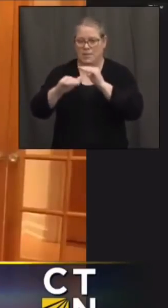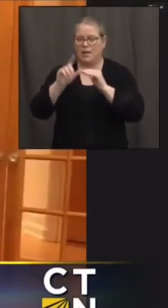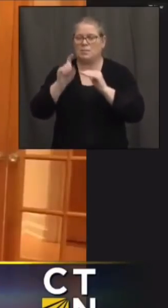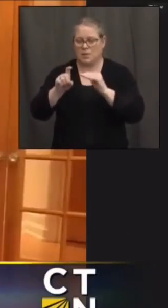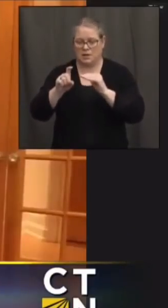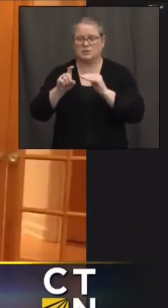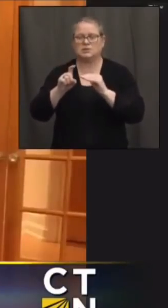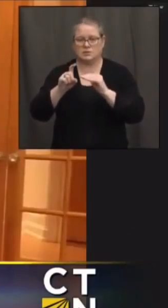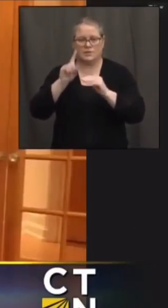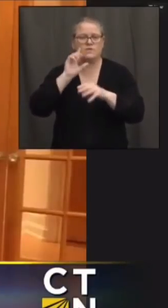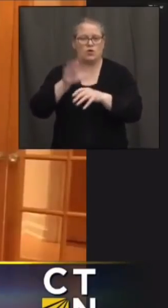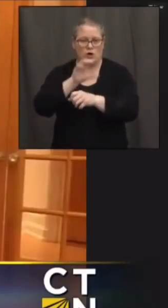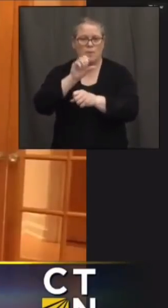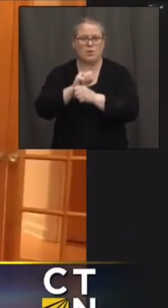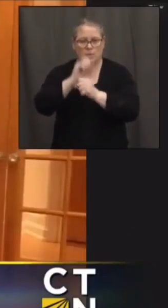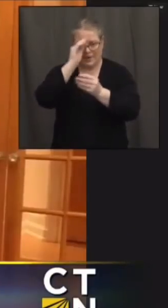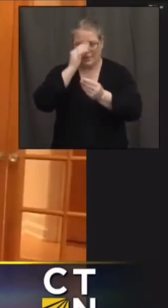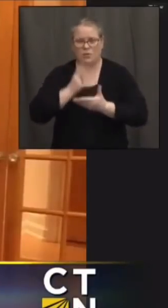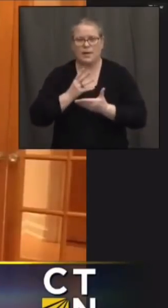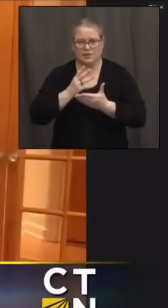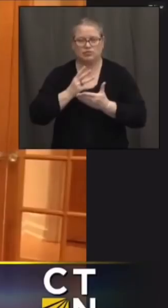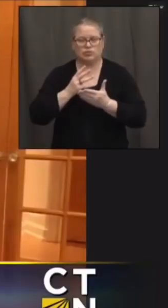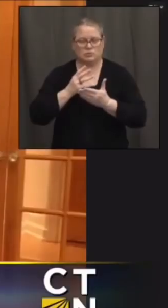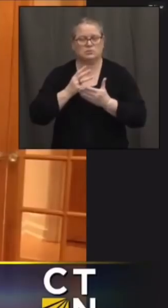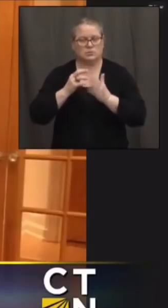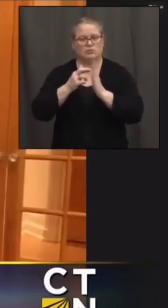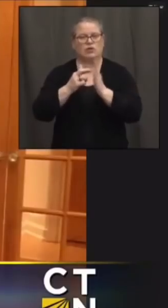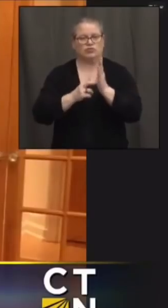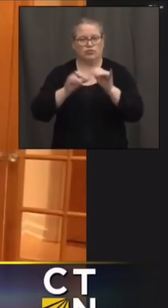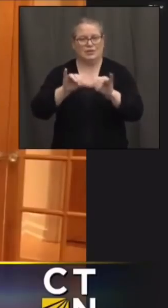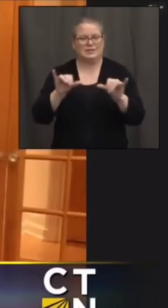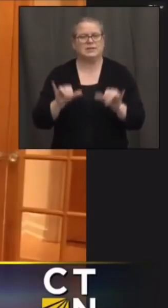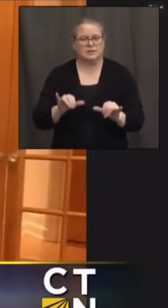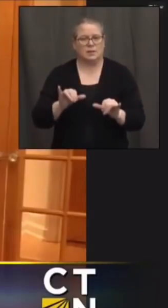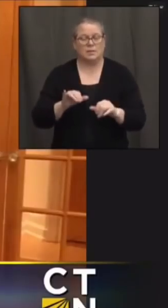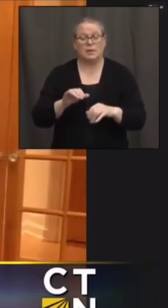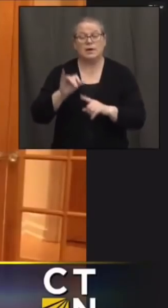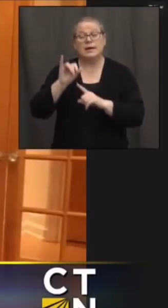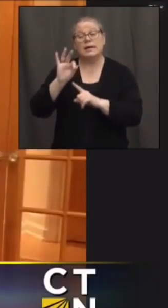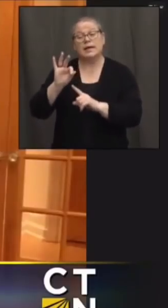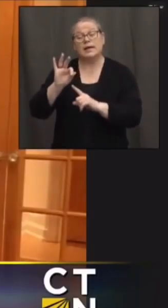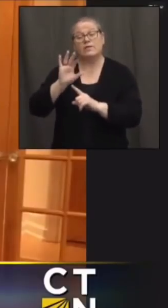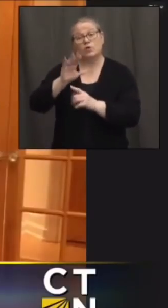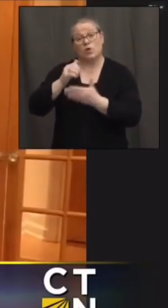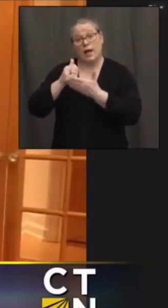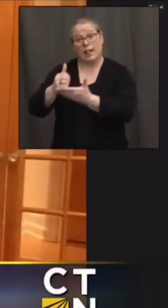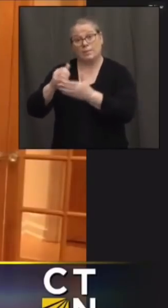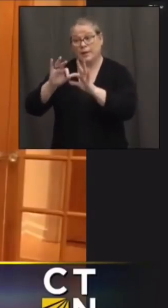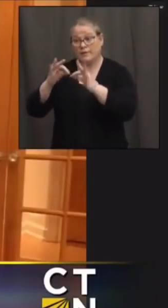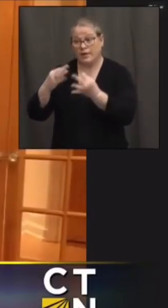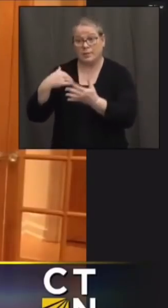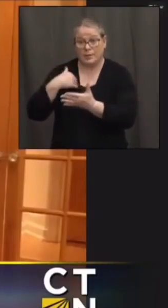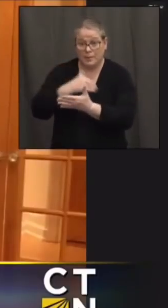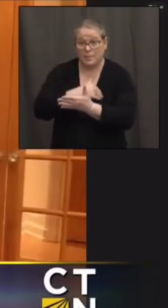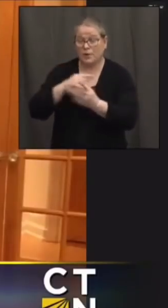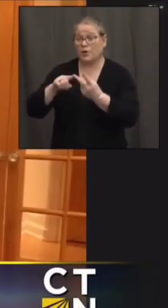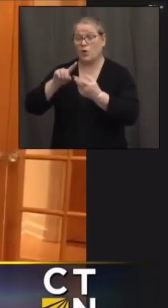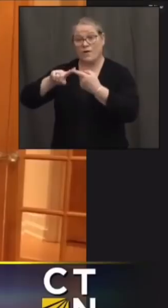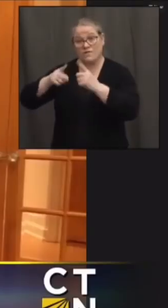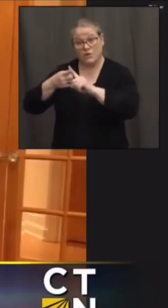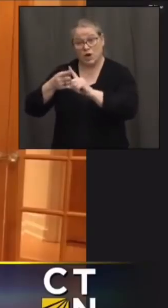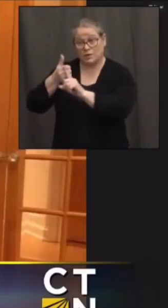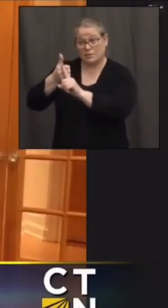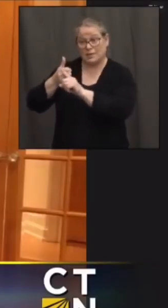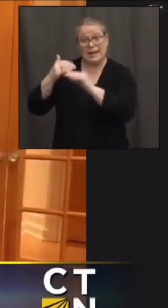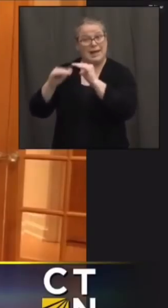receive employment information and register in the system um if you are helping a family member or a friend who does not